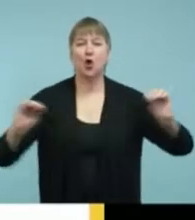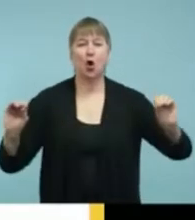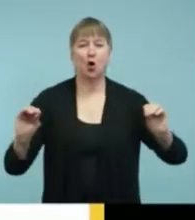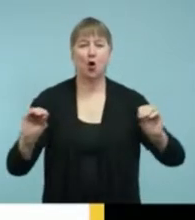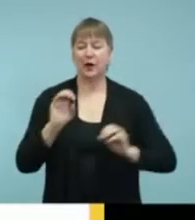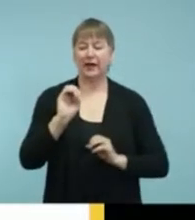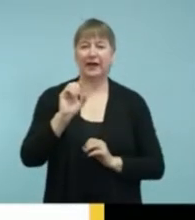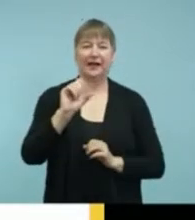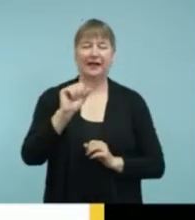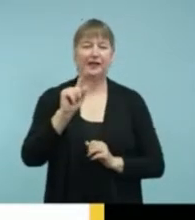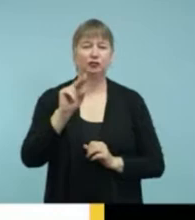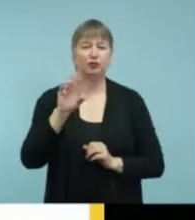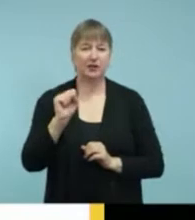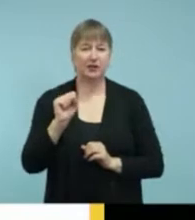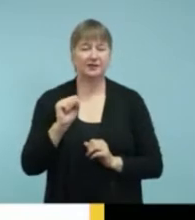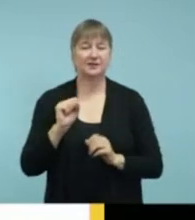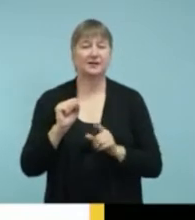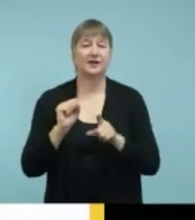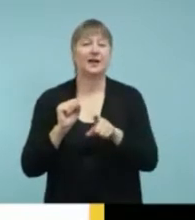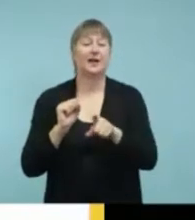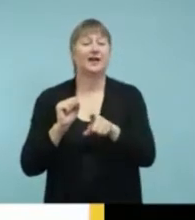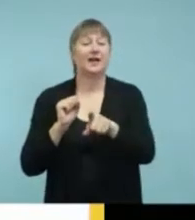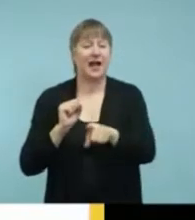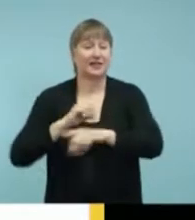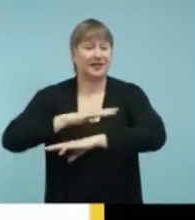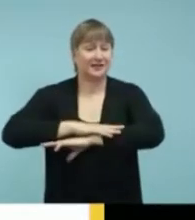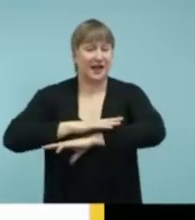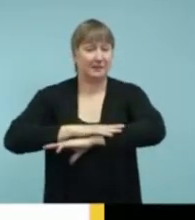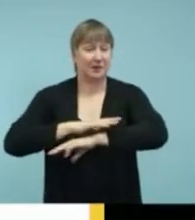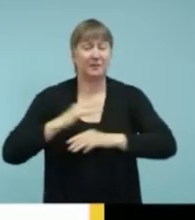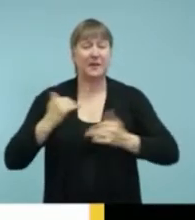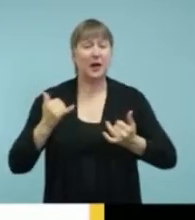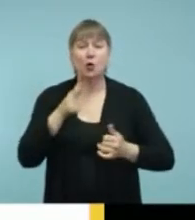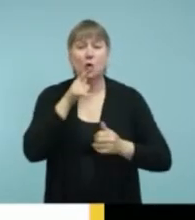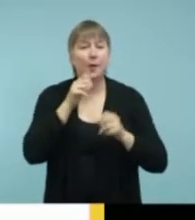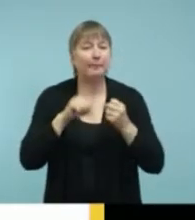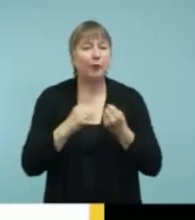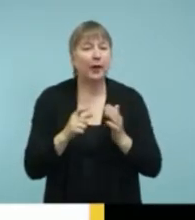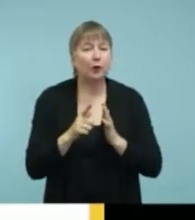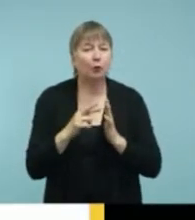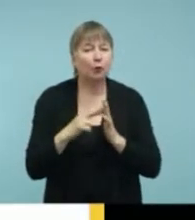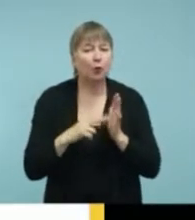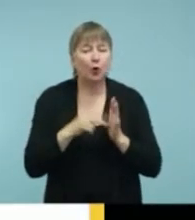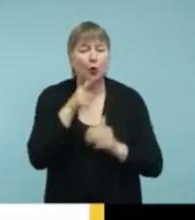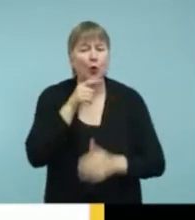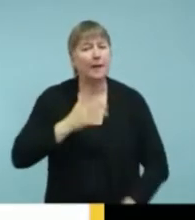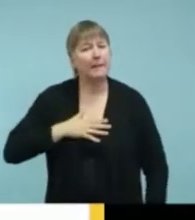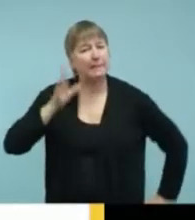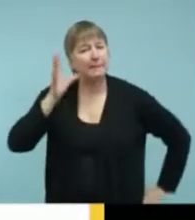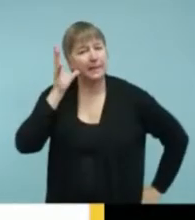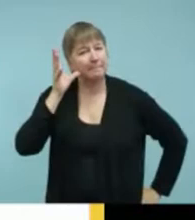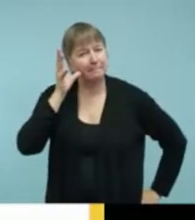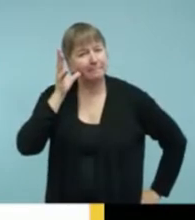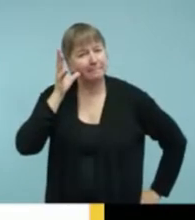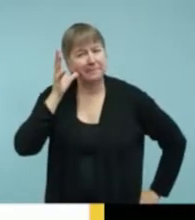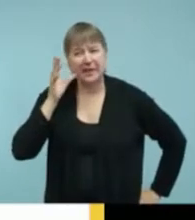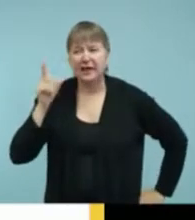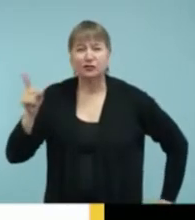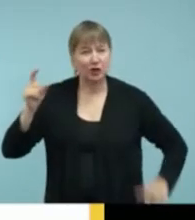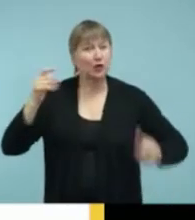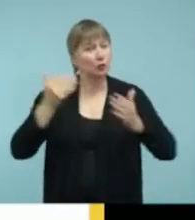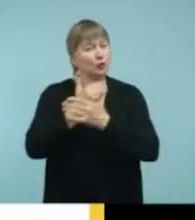enforce this rule with my mom because my mom just got hearing aids and sometimes she doesn't turn off